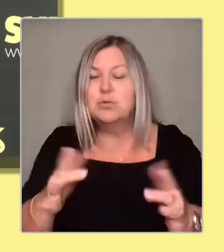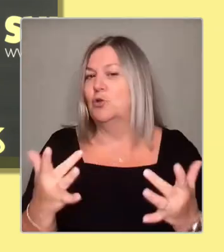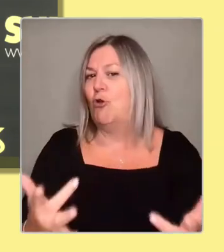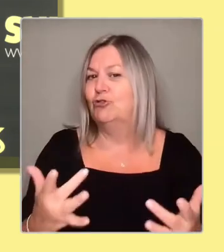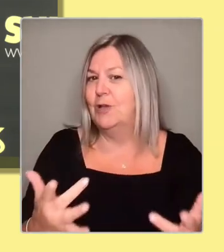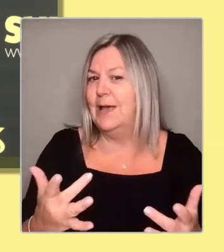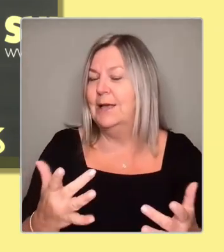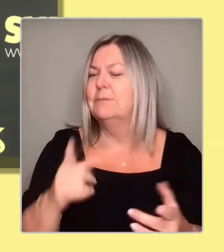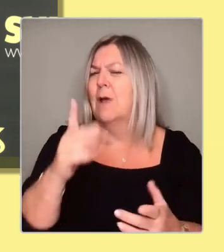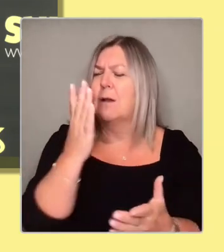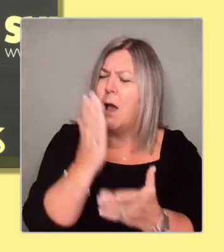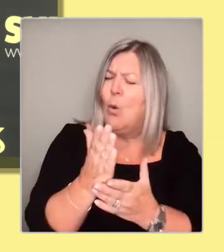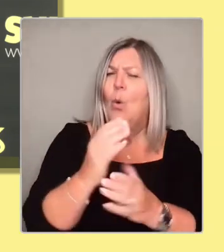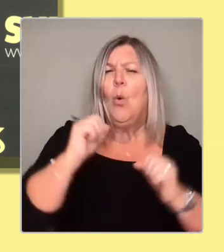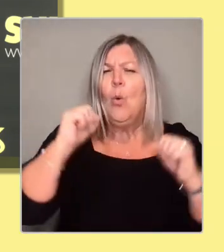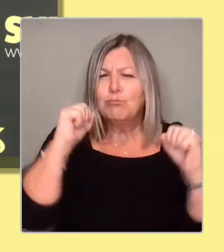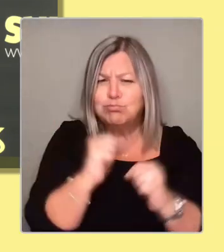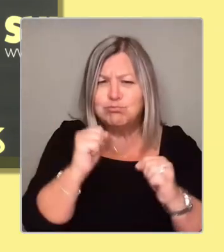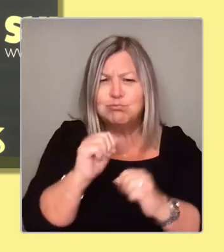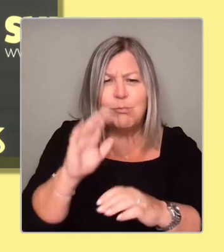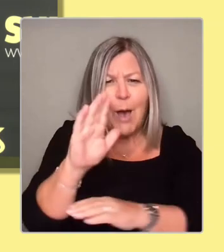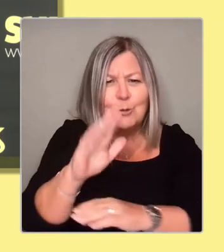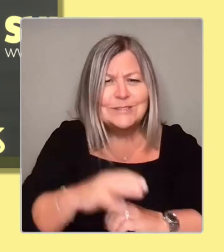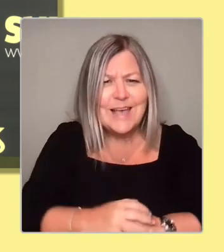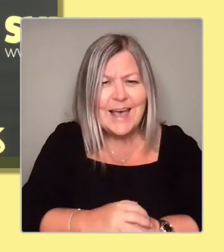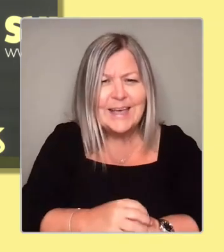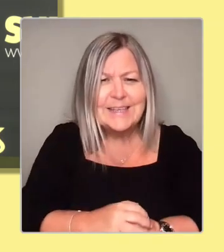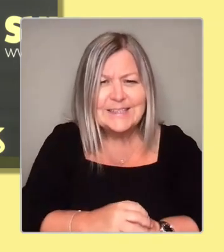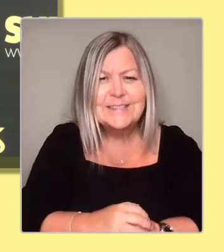and a bit schnell to say the least of it.